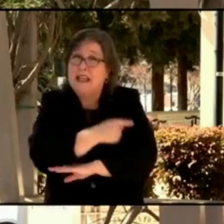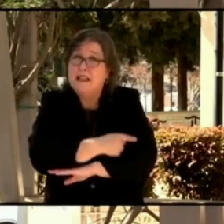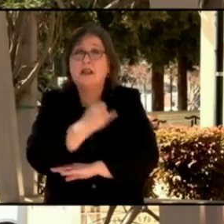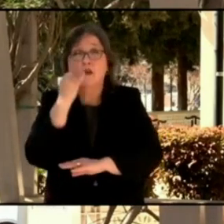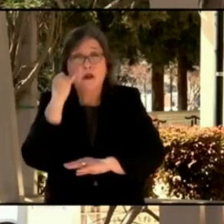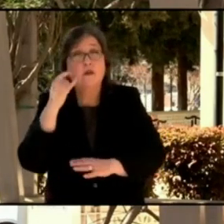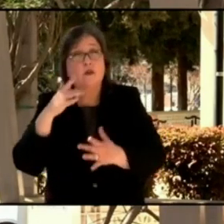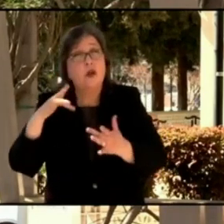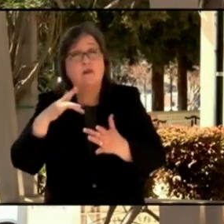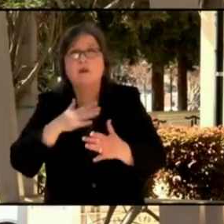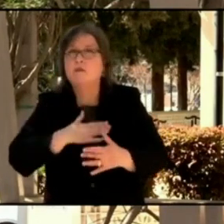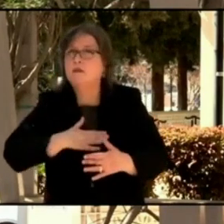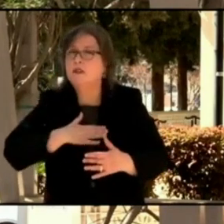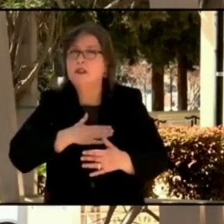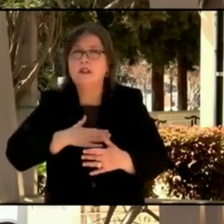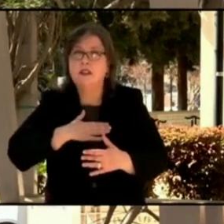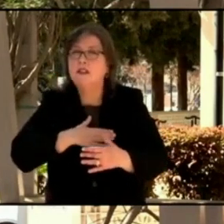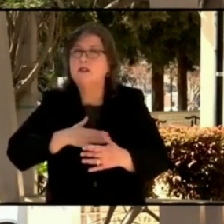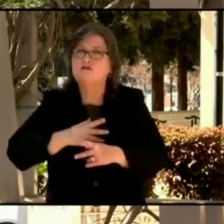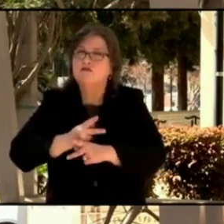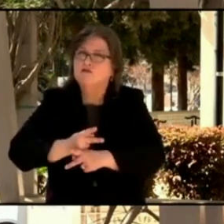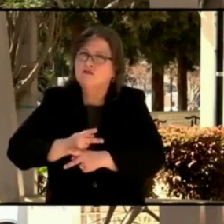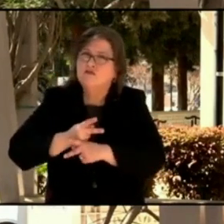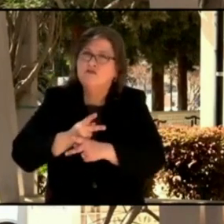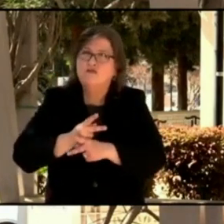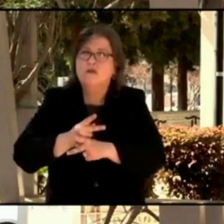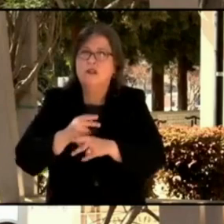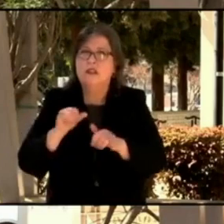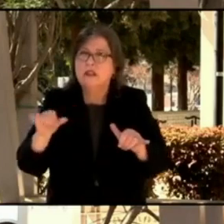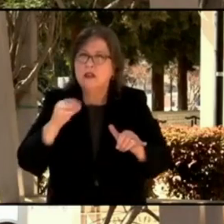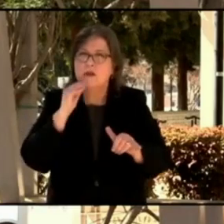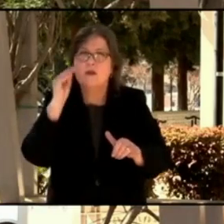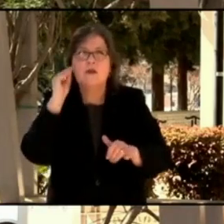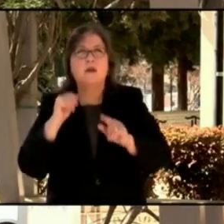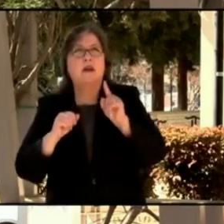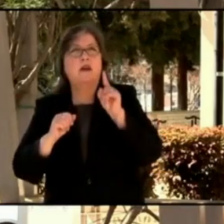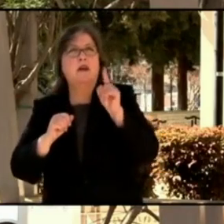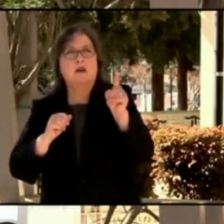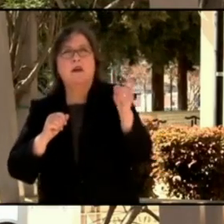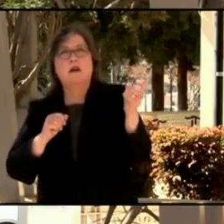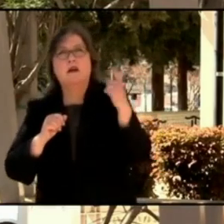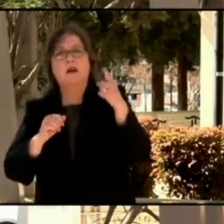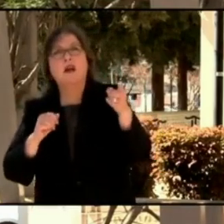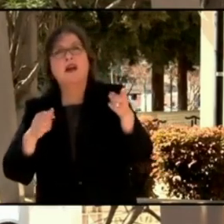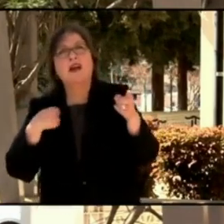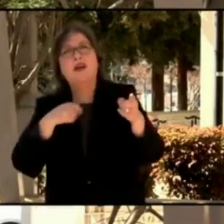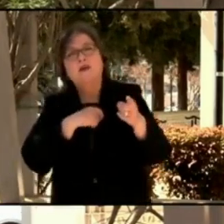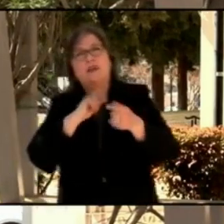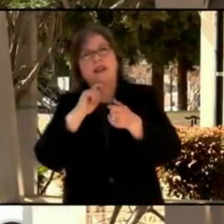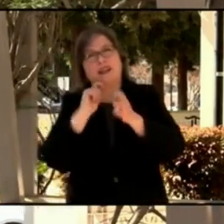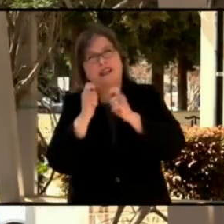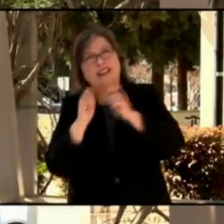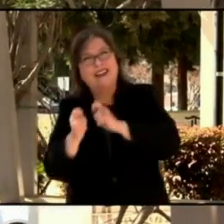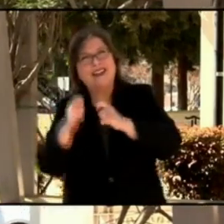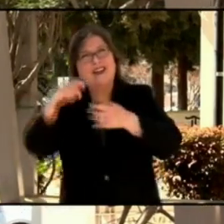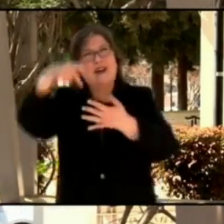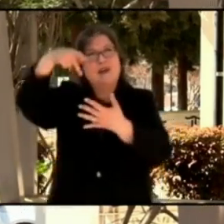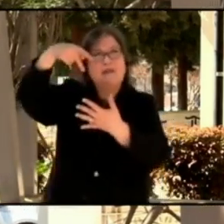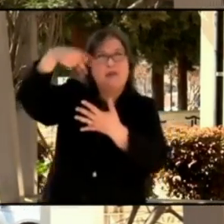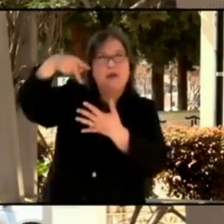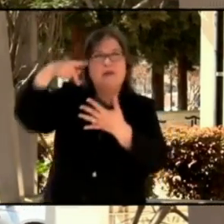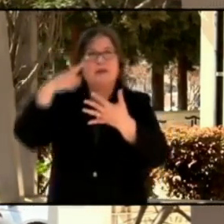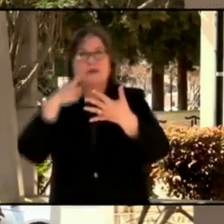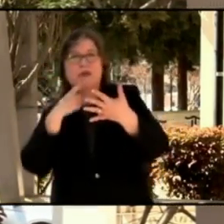KPIS. Yeah, across the Bay Area, we have some looking from purple, red, orange, some looking like yellow.